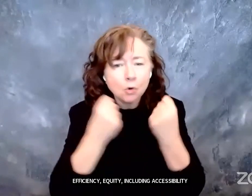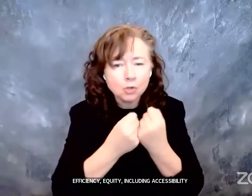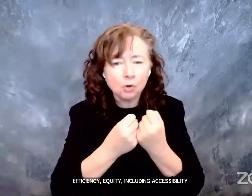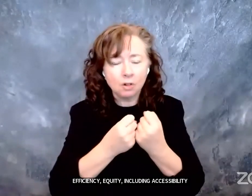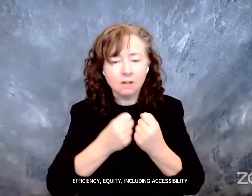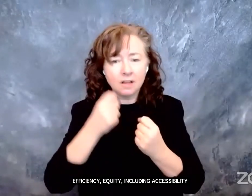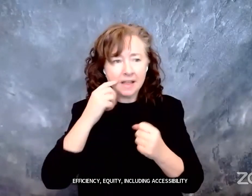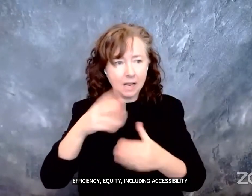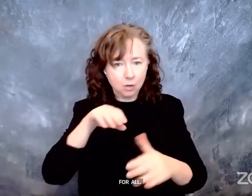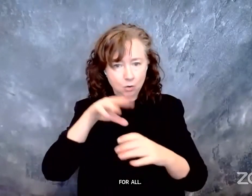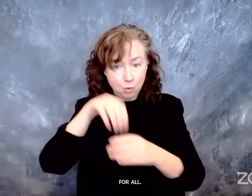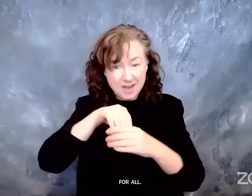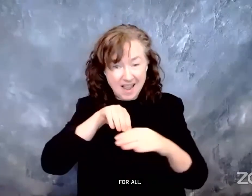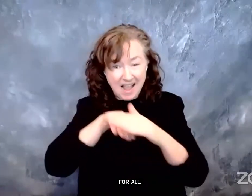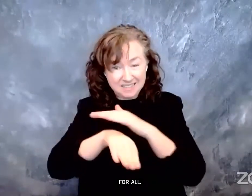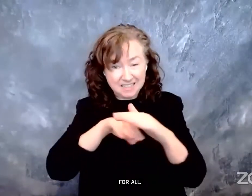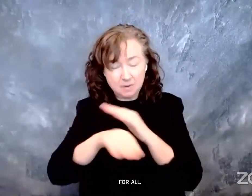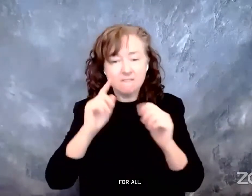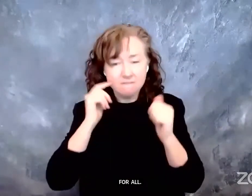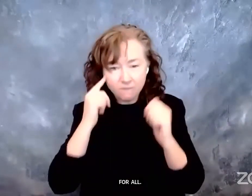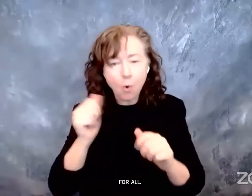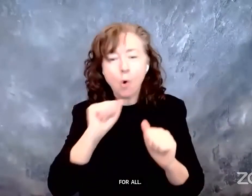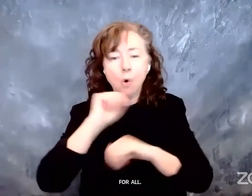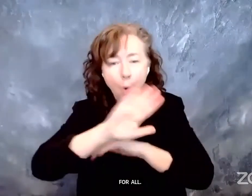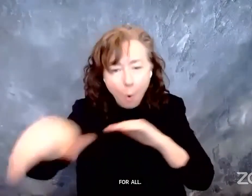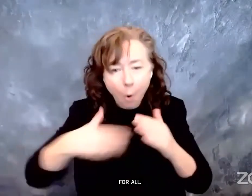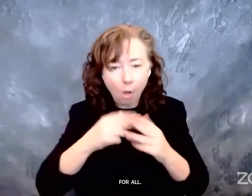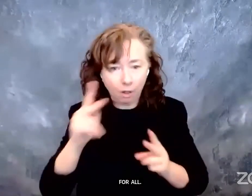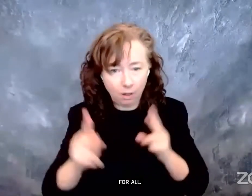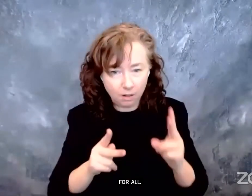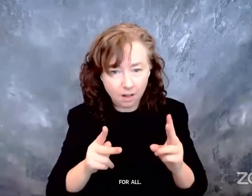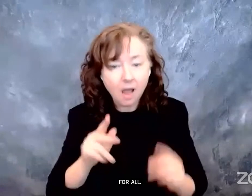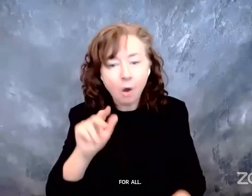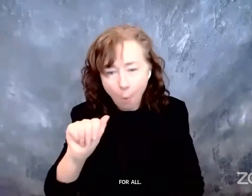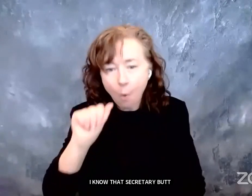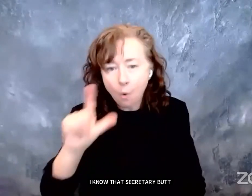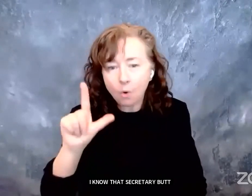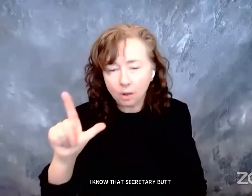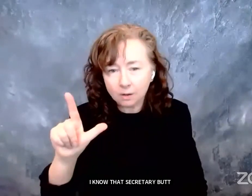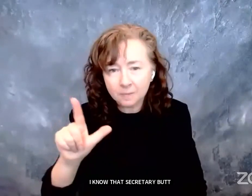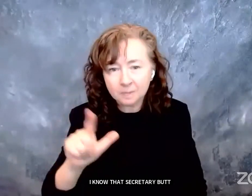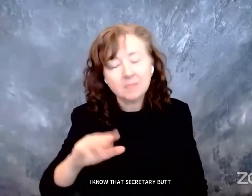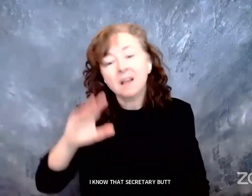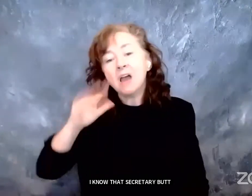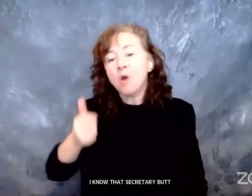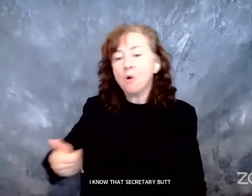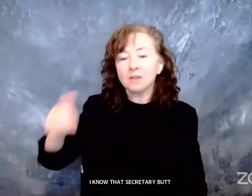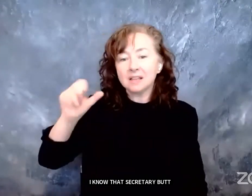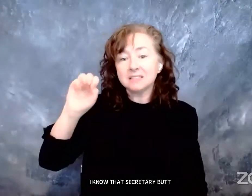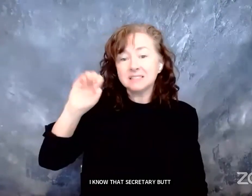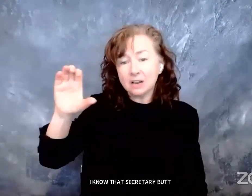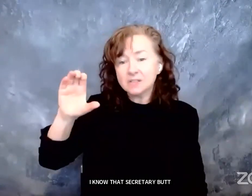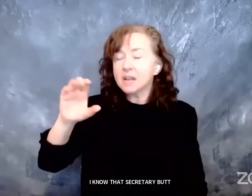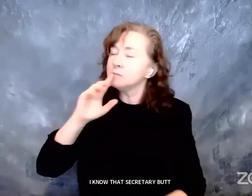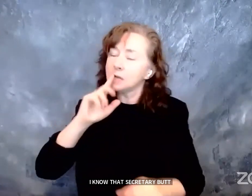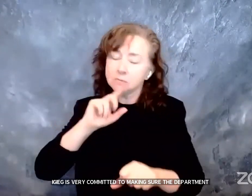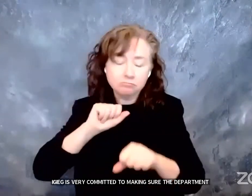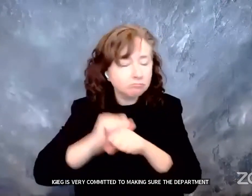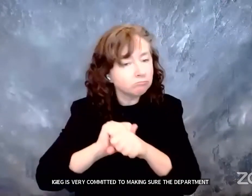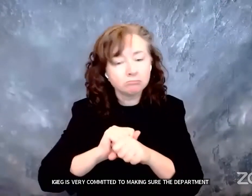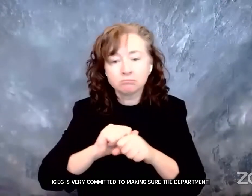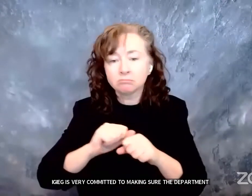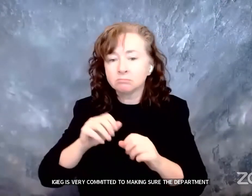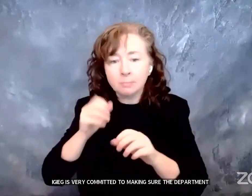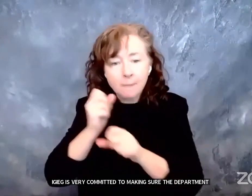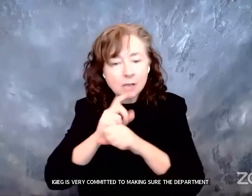all. I know that Secretary Buttigieg is very committed to making sure that the department's stakeholder engagement efforts include people with